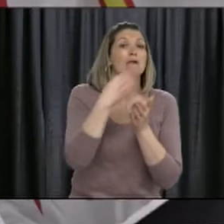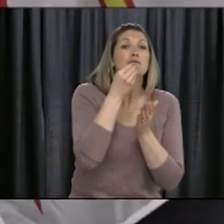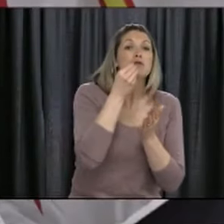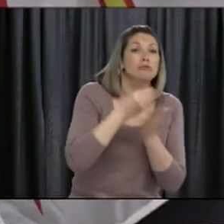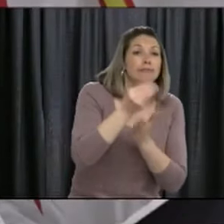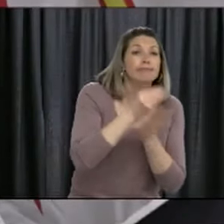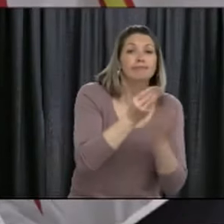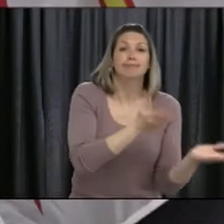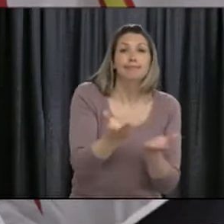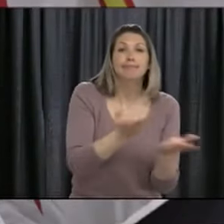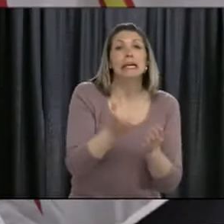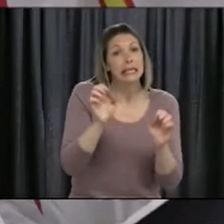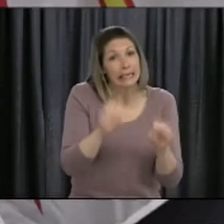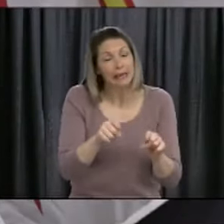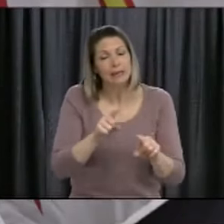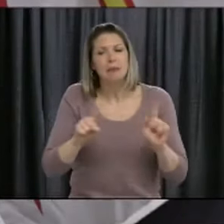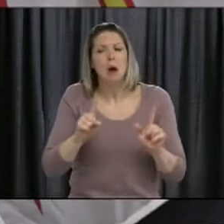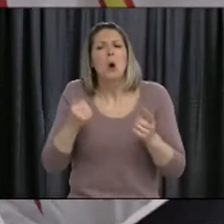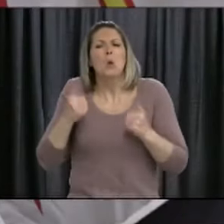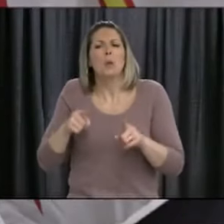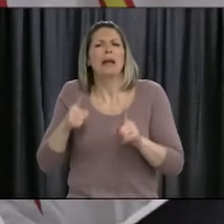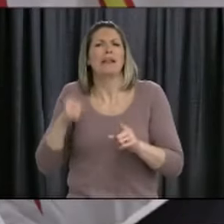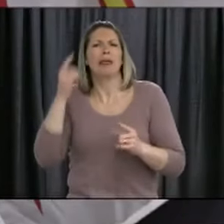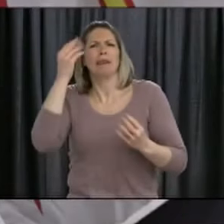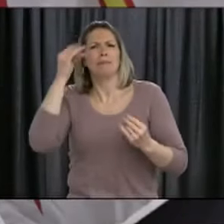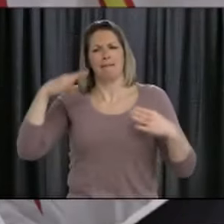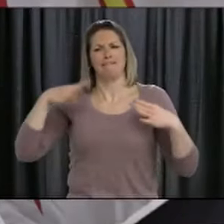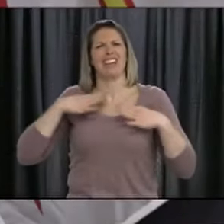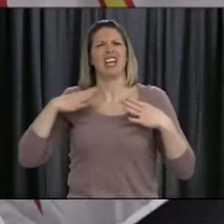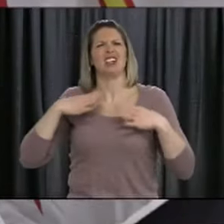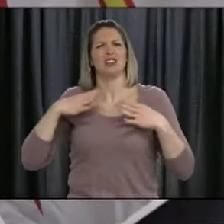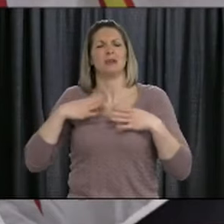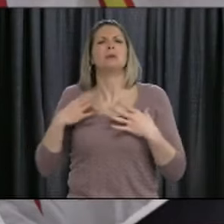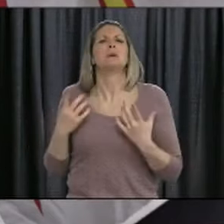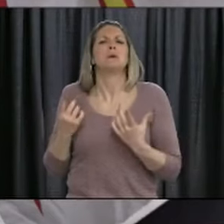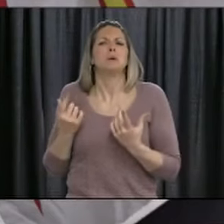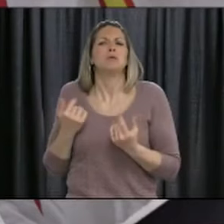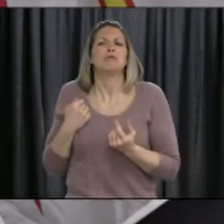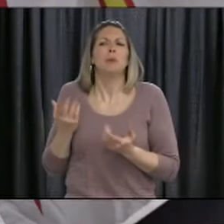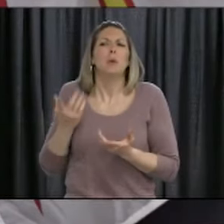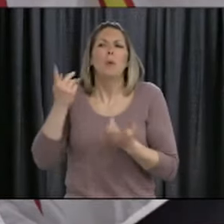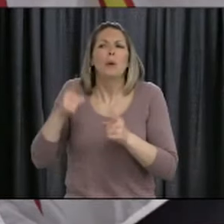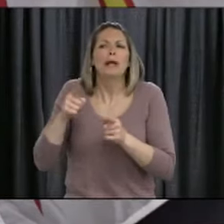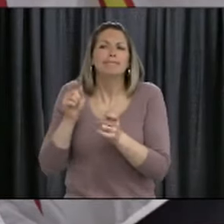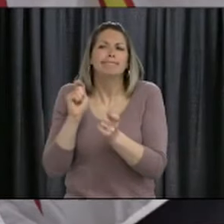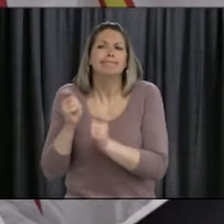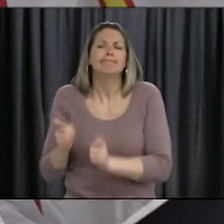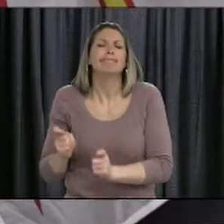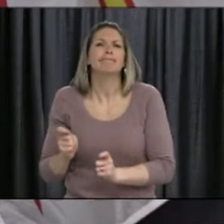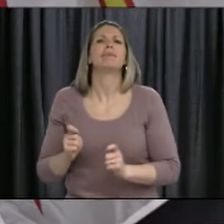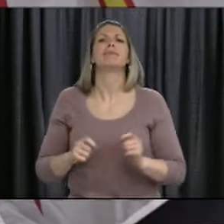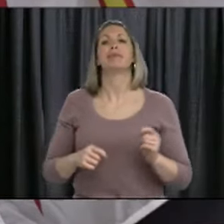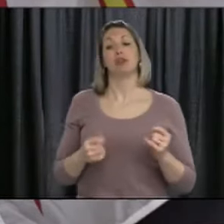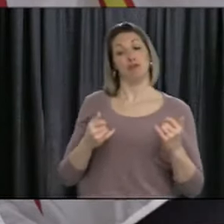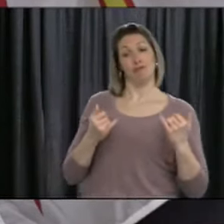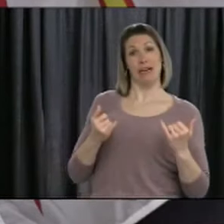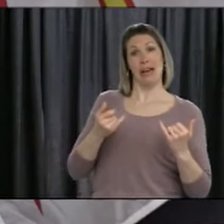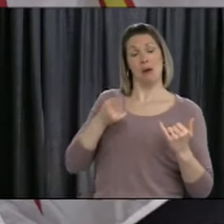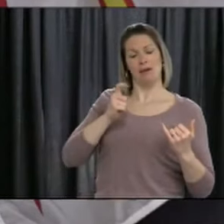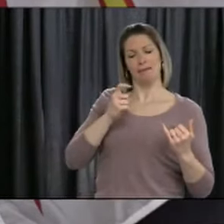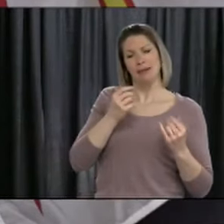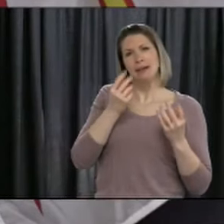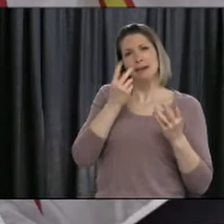We would certainly have to look at the epidemiology within the province. And, you know, we'd have to look at